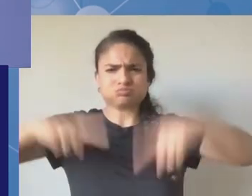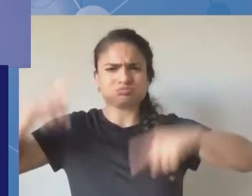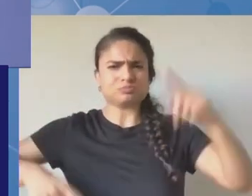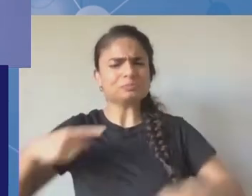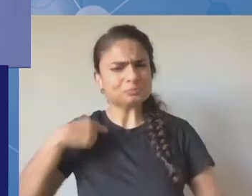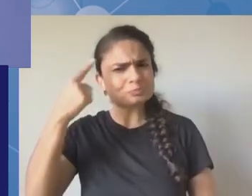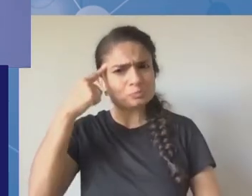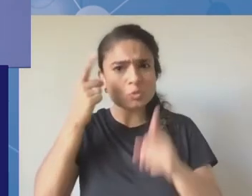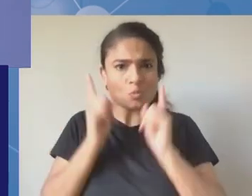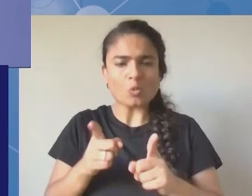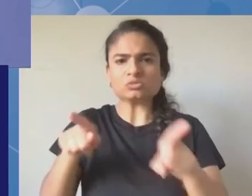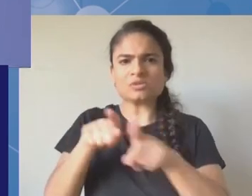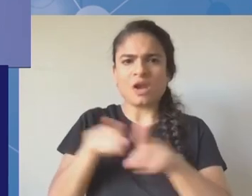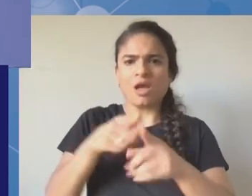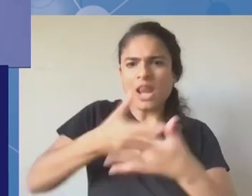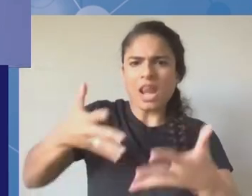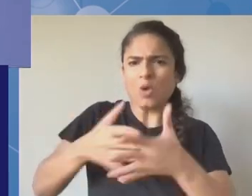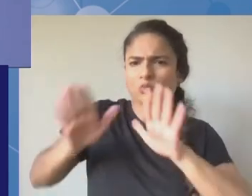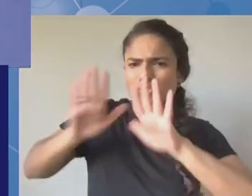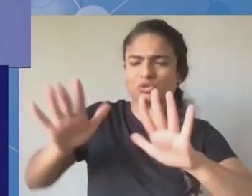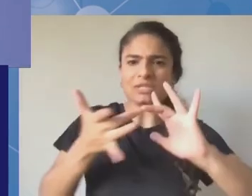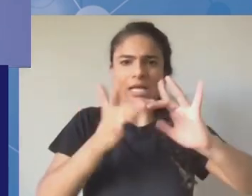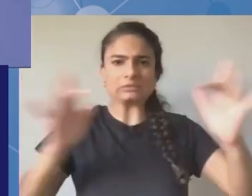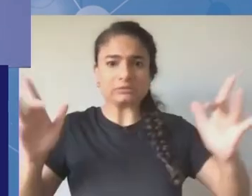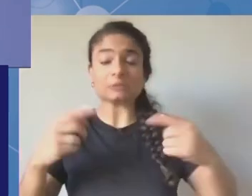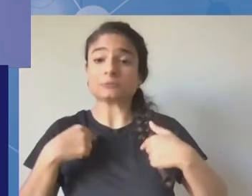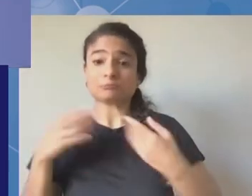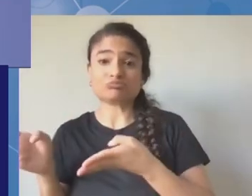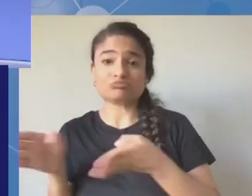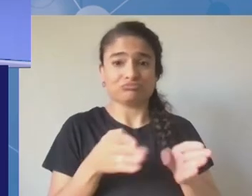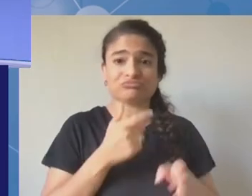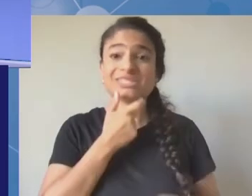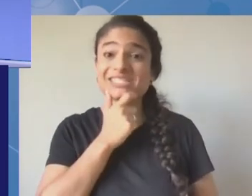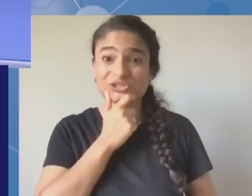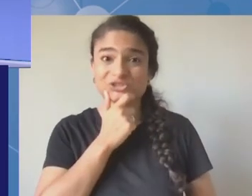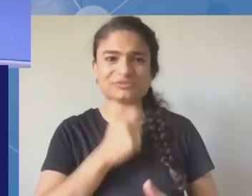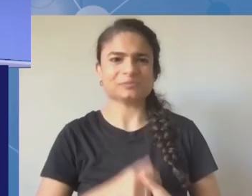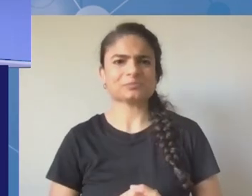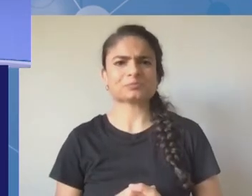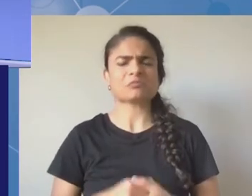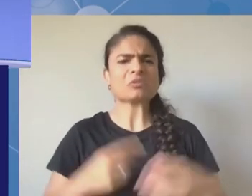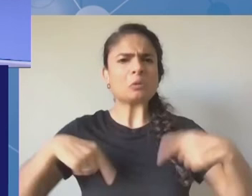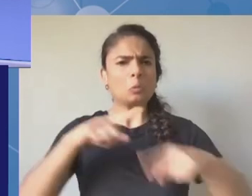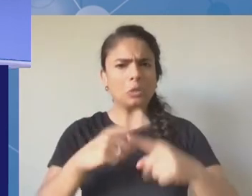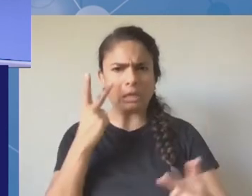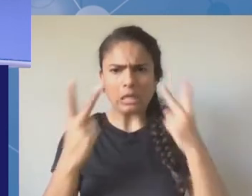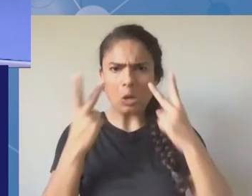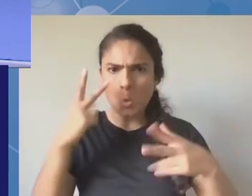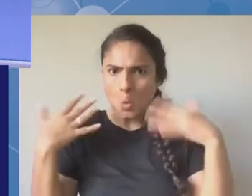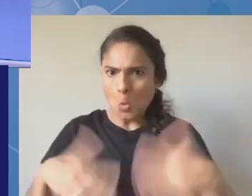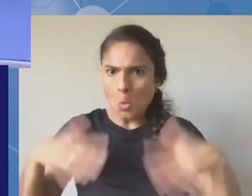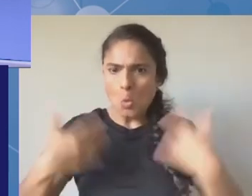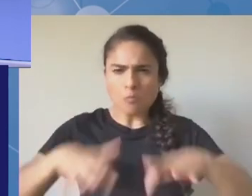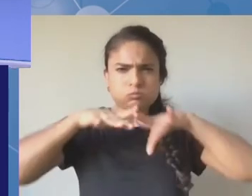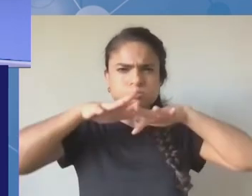some practical ones why don't you use this device rather than another one another some others which are more about the